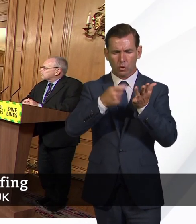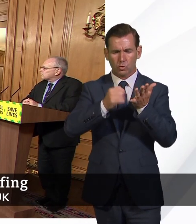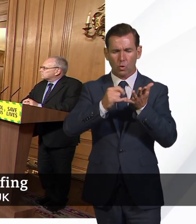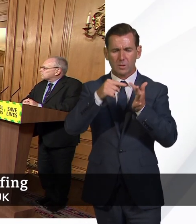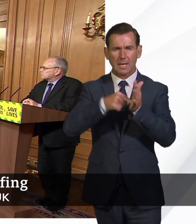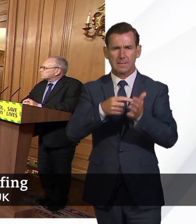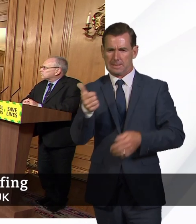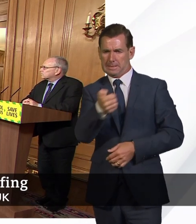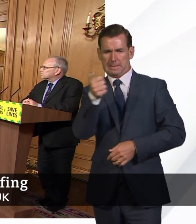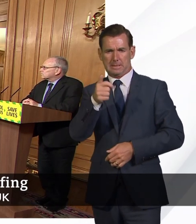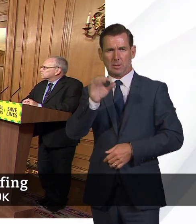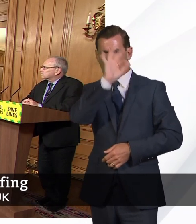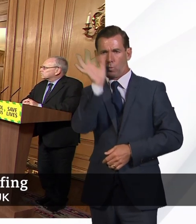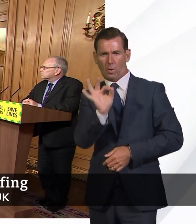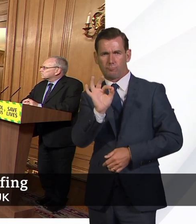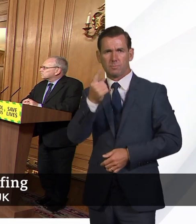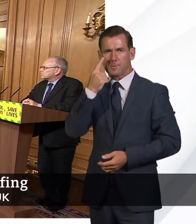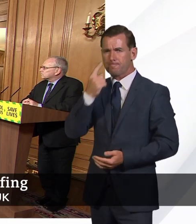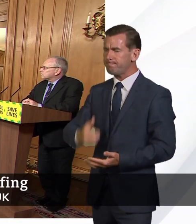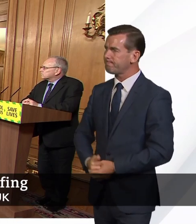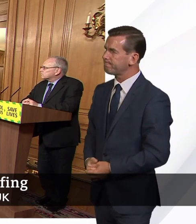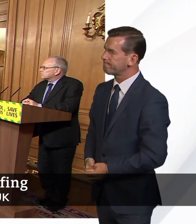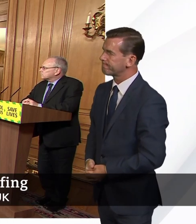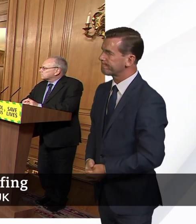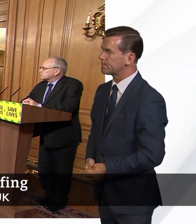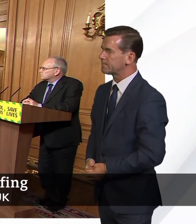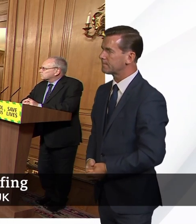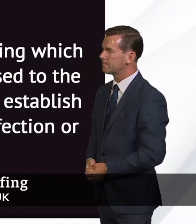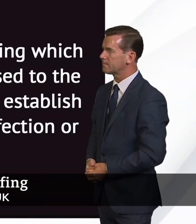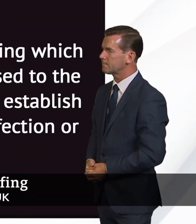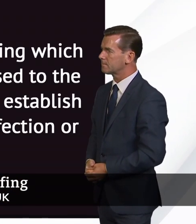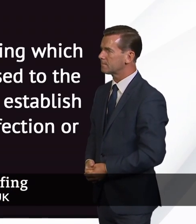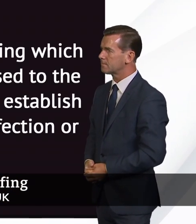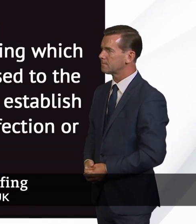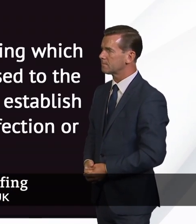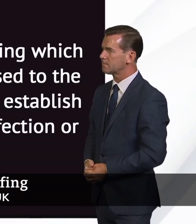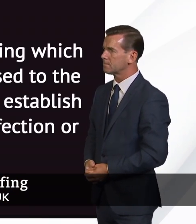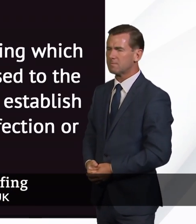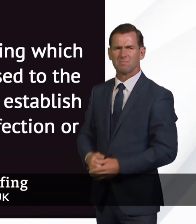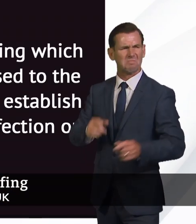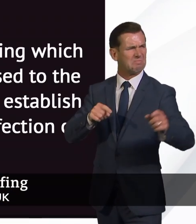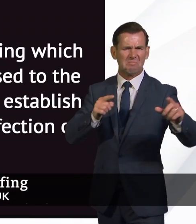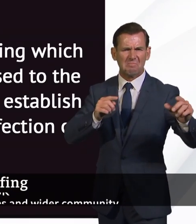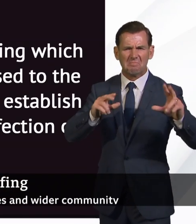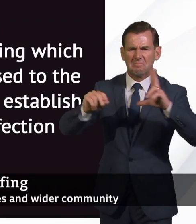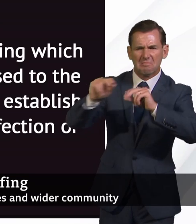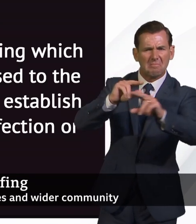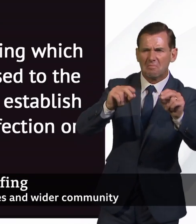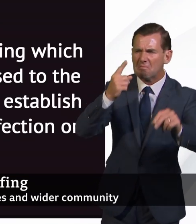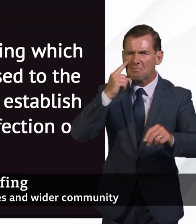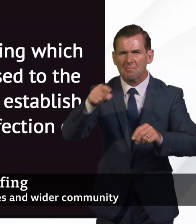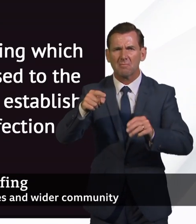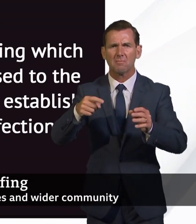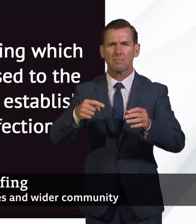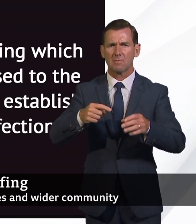think is a written question. He says, we hear a lot about antibody testing, which will tell us if we have been exposed to the virus.